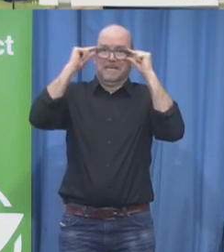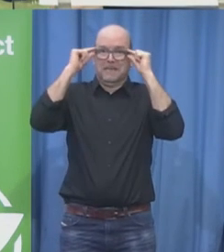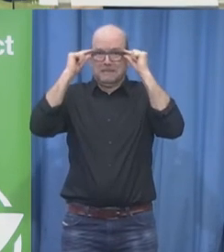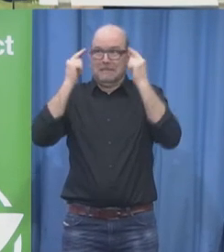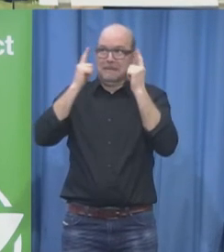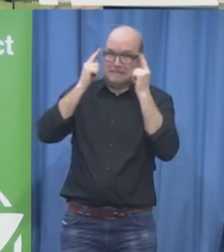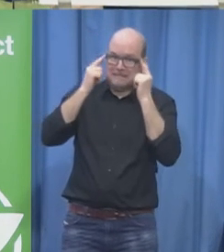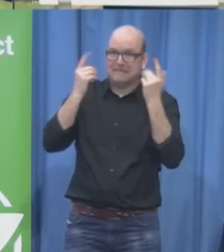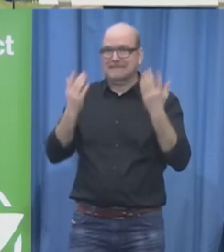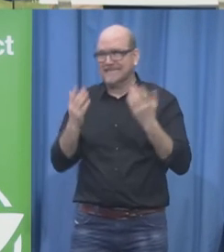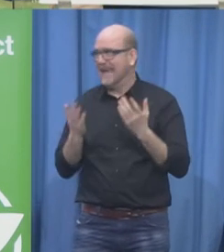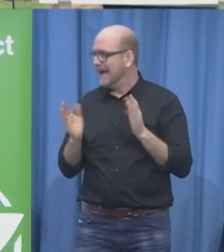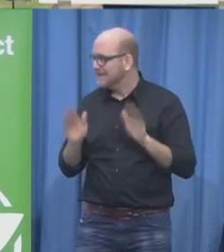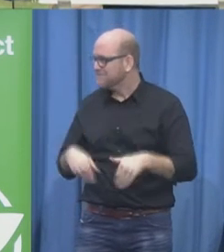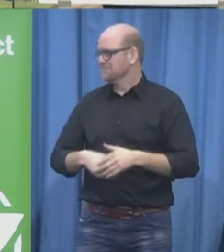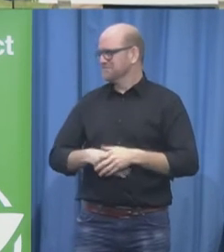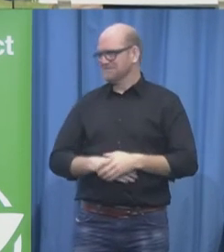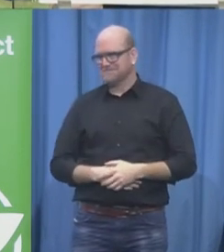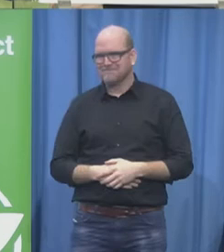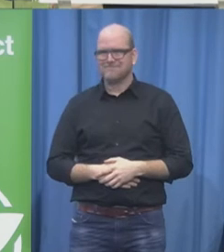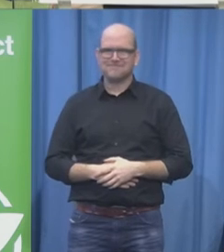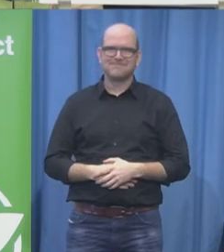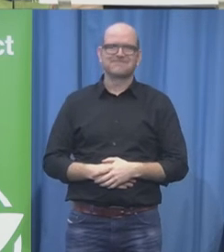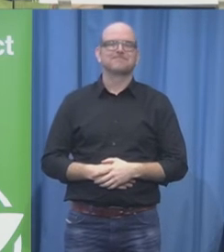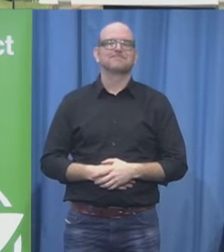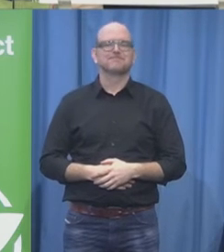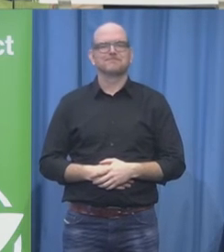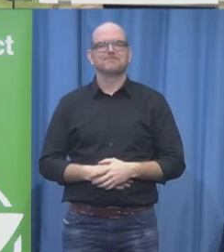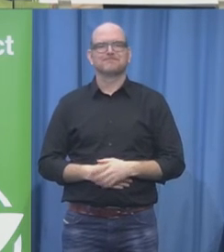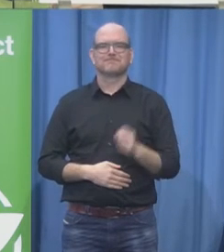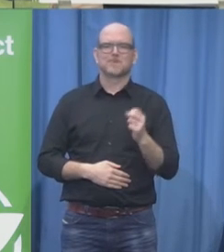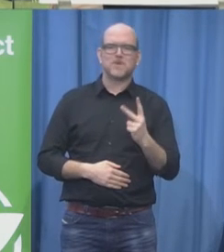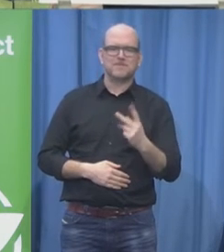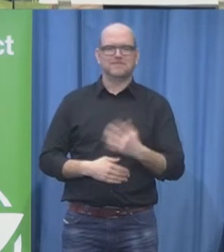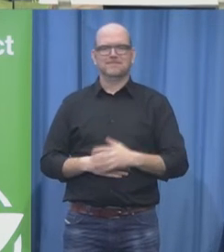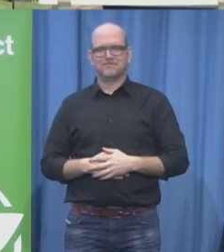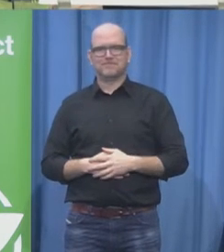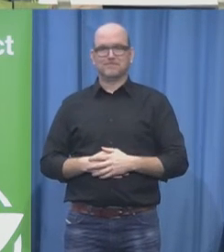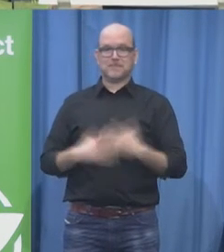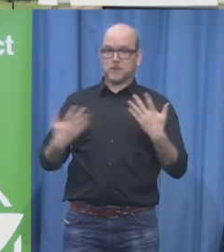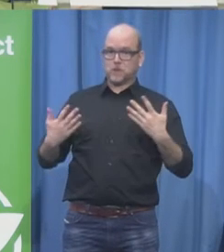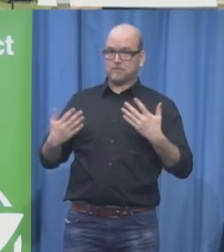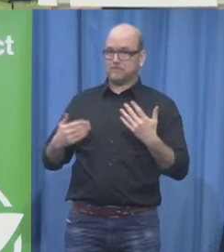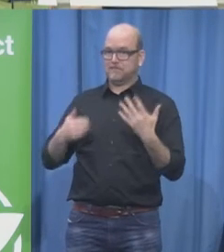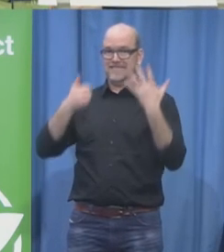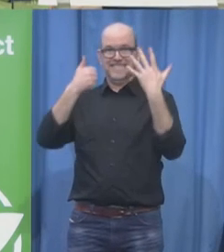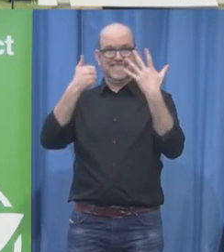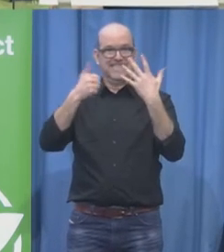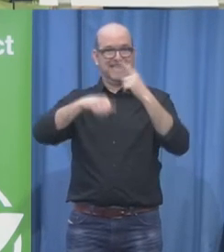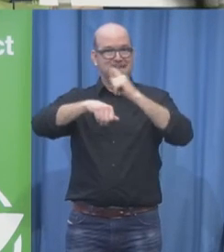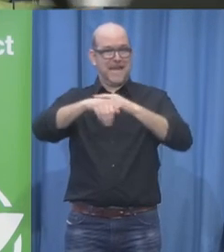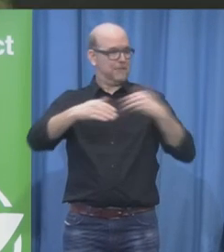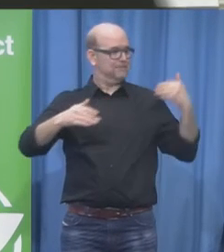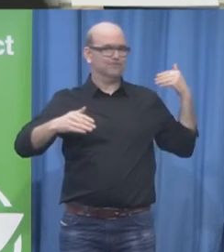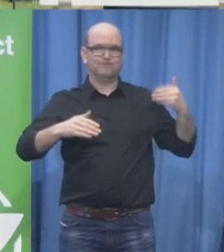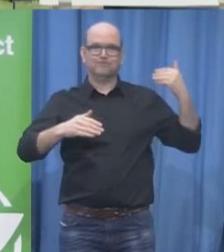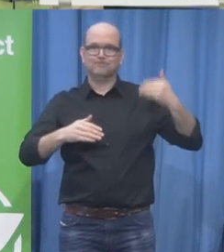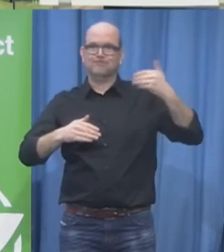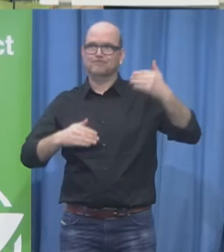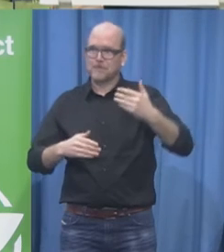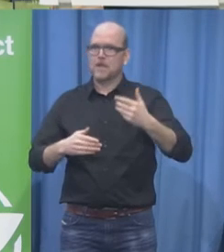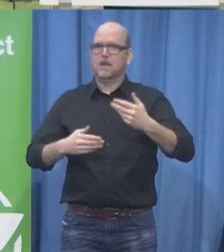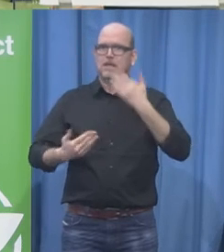this is now the six zero project and I welcome all of you